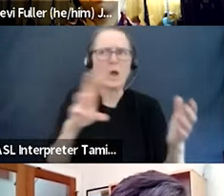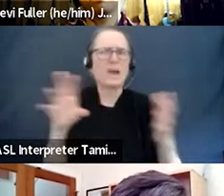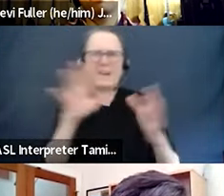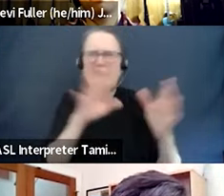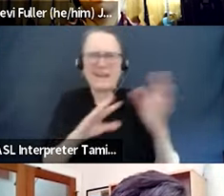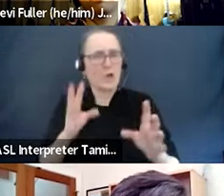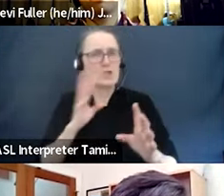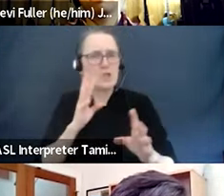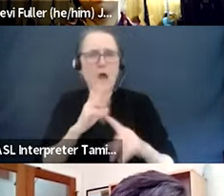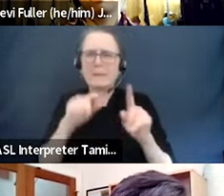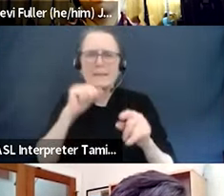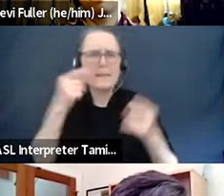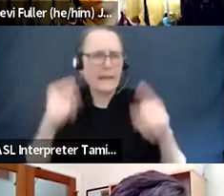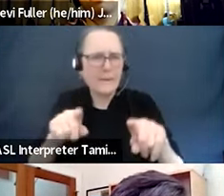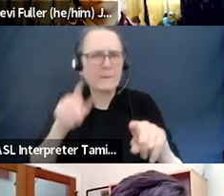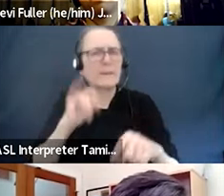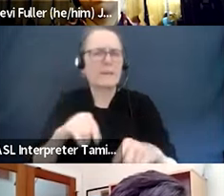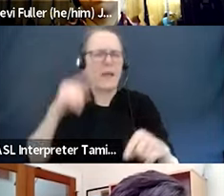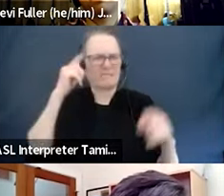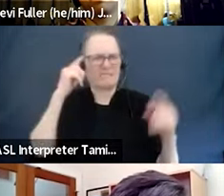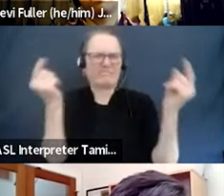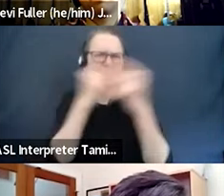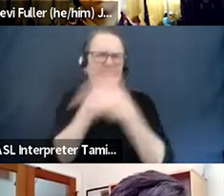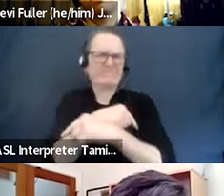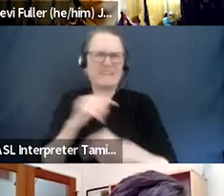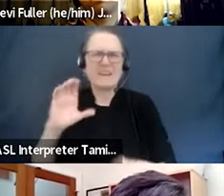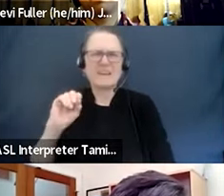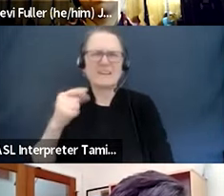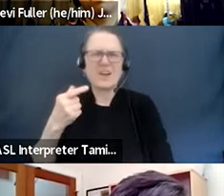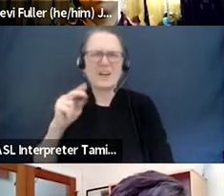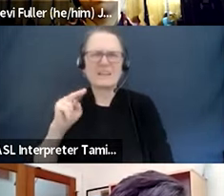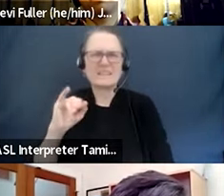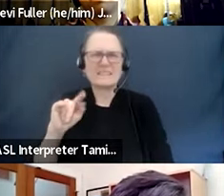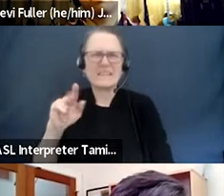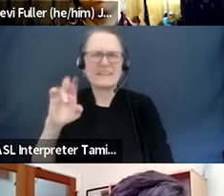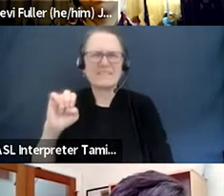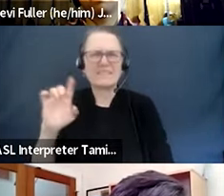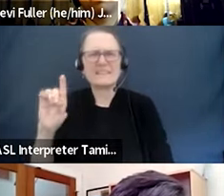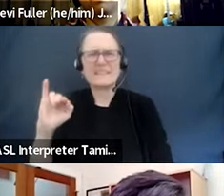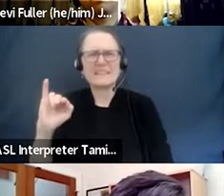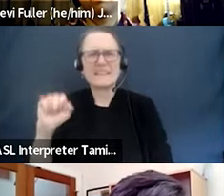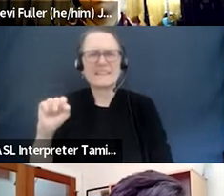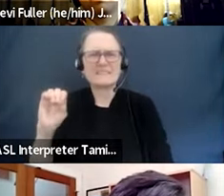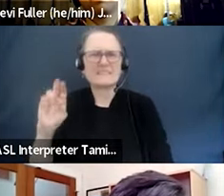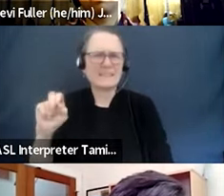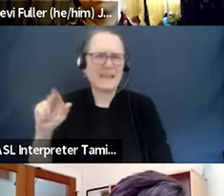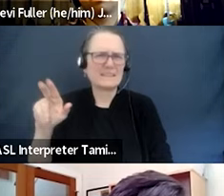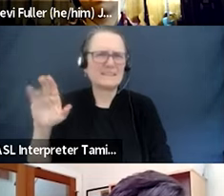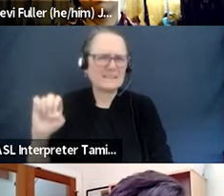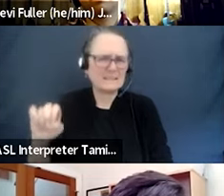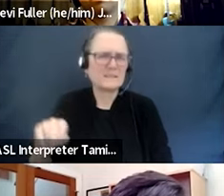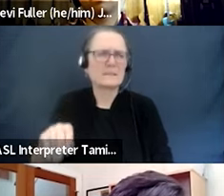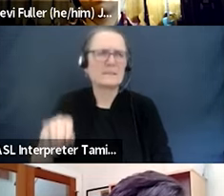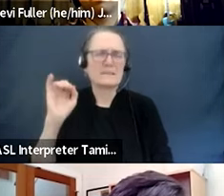I will add to that, that I think they're the great thing that this report and many reports that are going to come